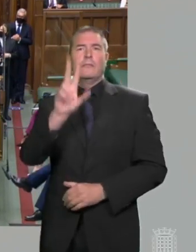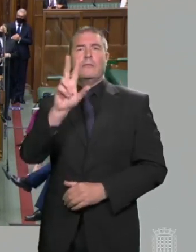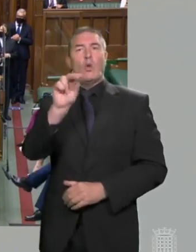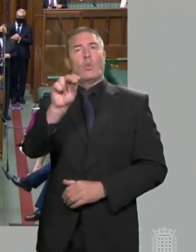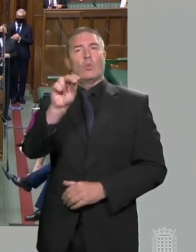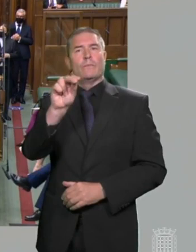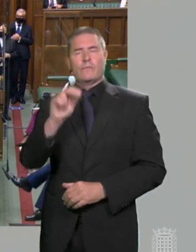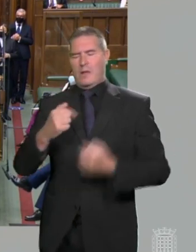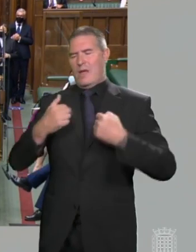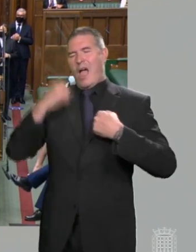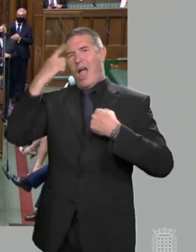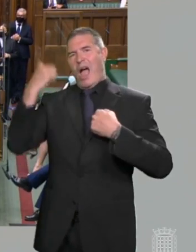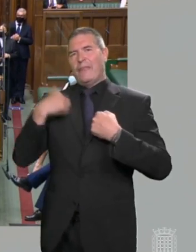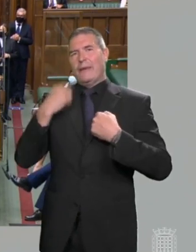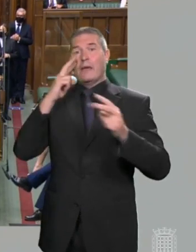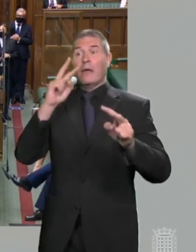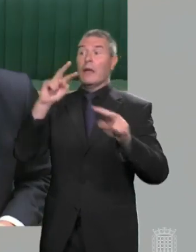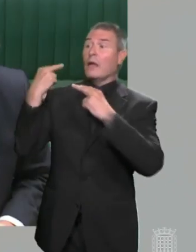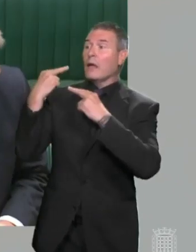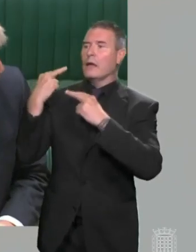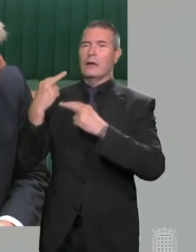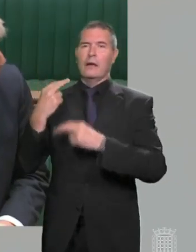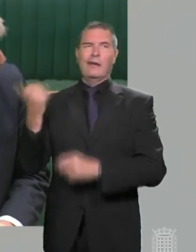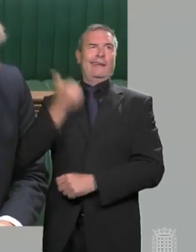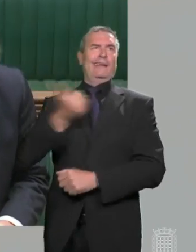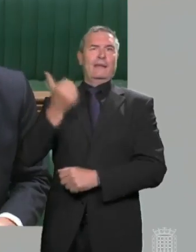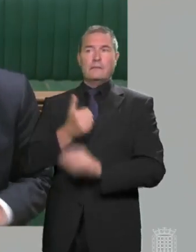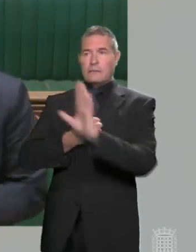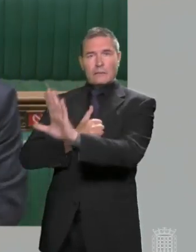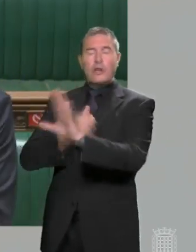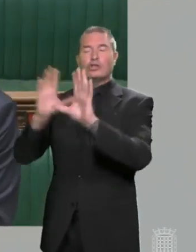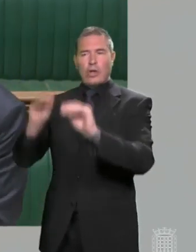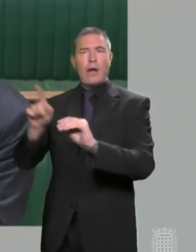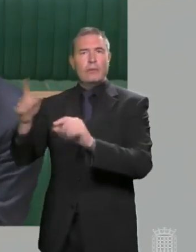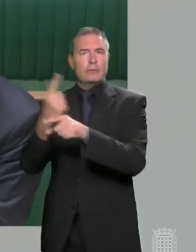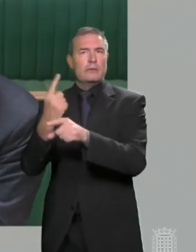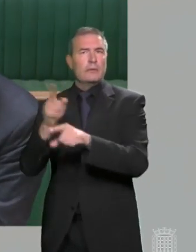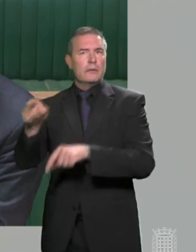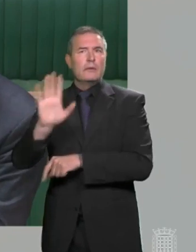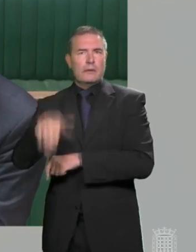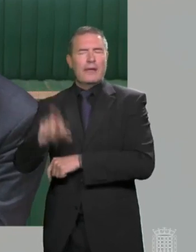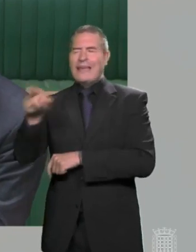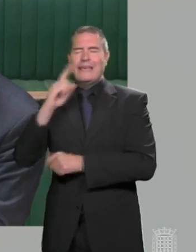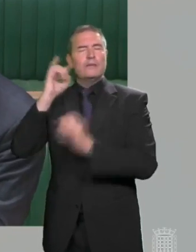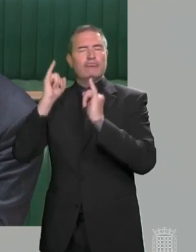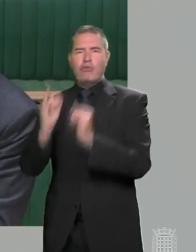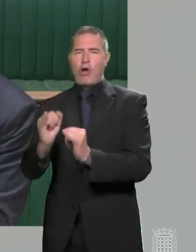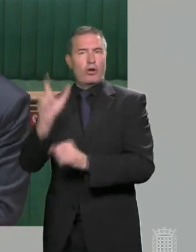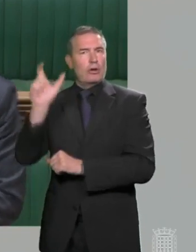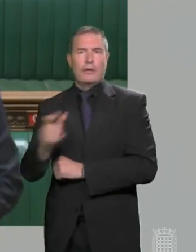that Captain Hindsight needs to adjust his retro spectroscope, because he's completely wrong.